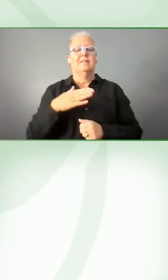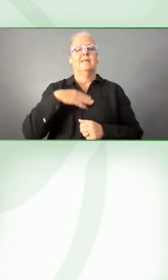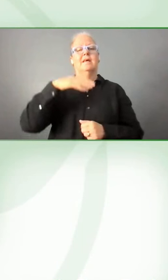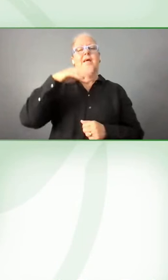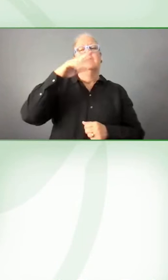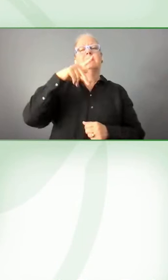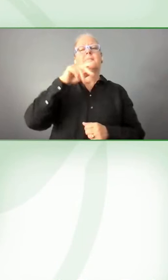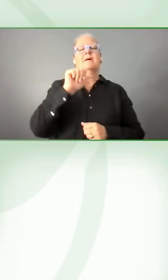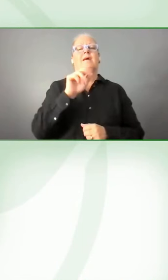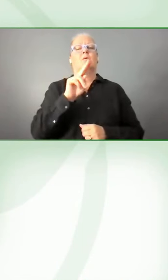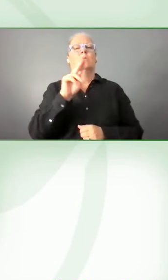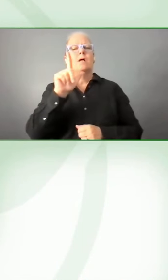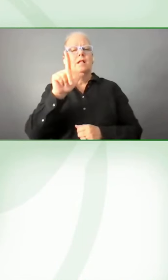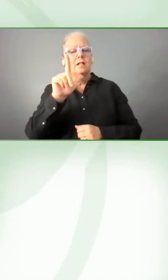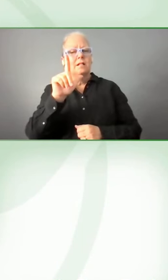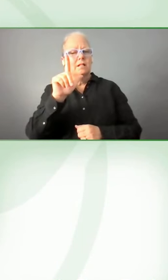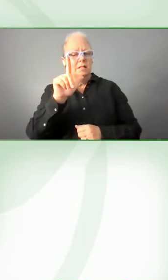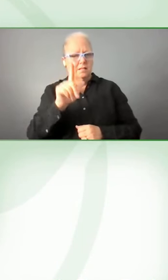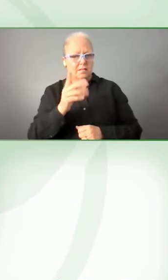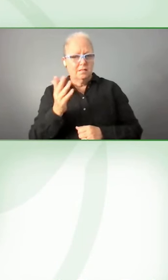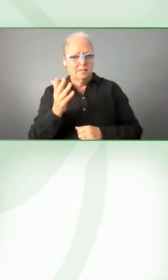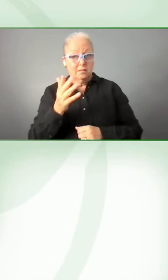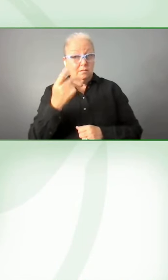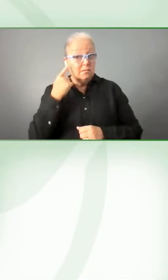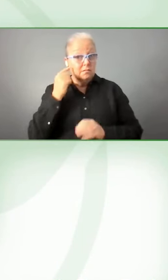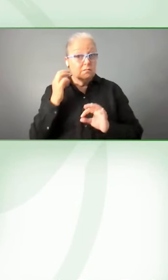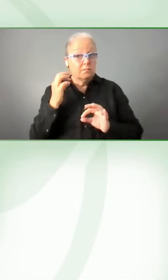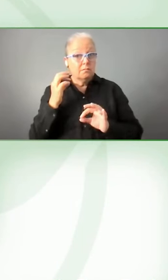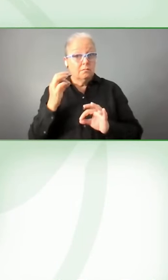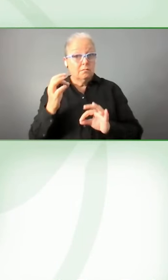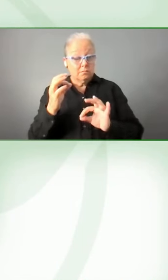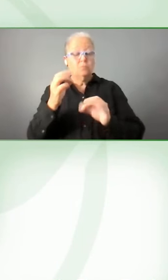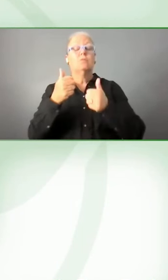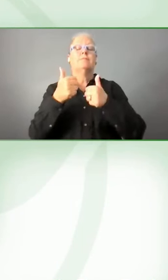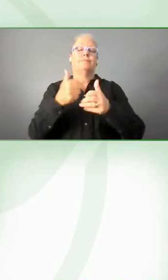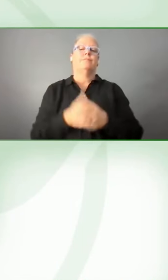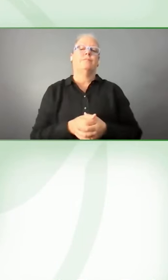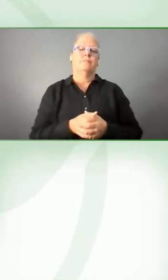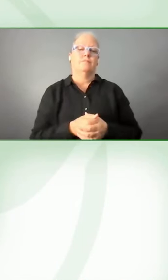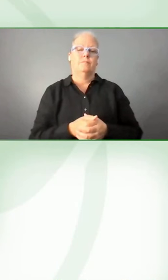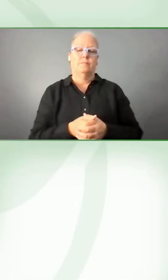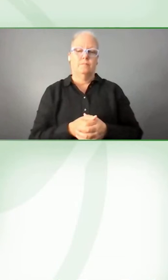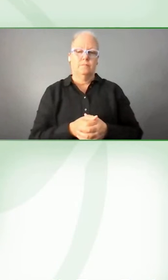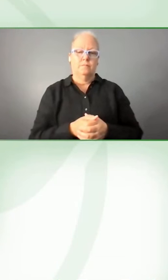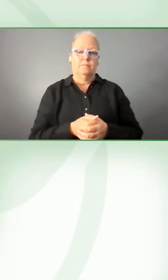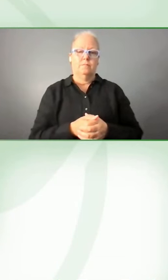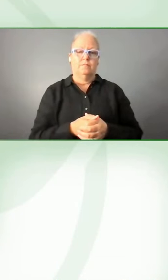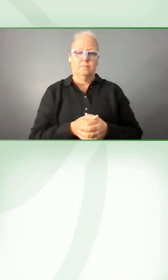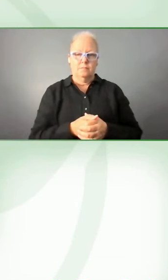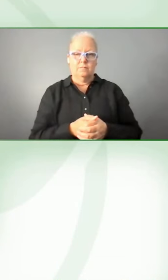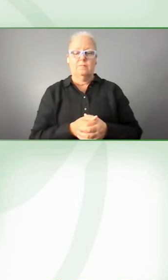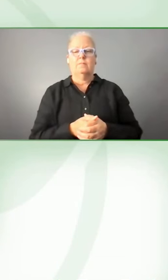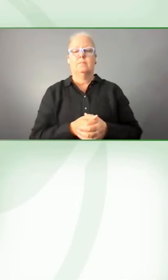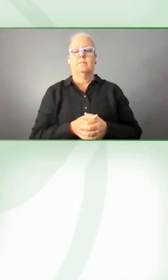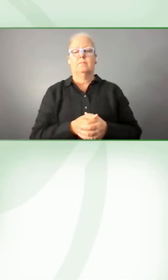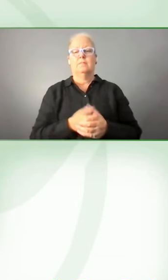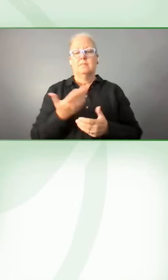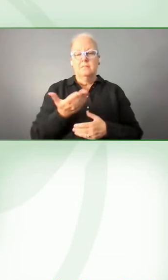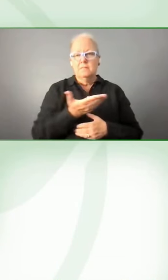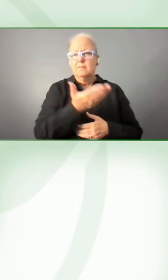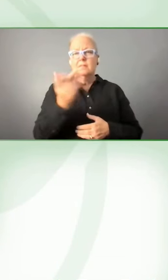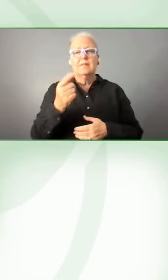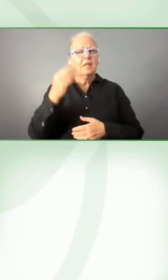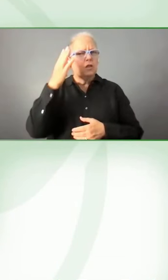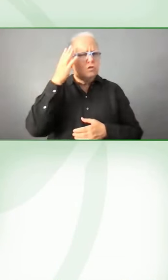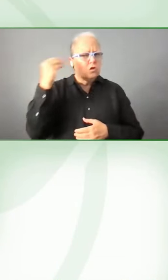There you go. Not really. Do you hear me? Yep. Cool. Um, well, actually Capito, I think Oscar, our people are in touch. We have the